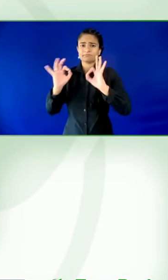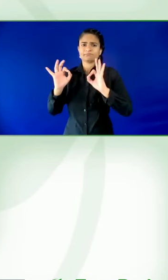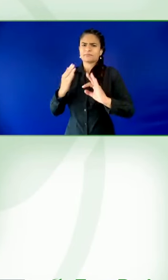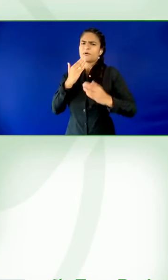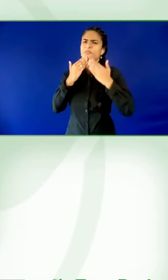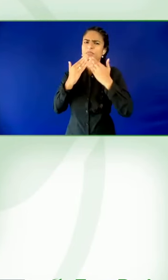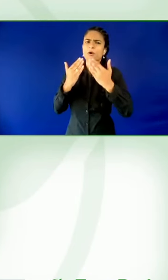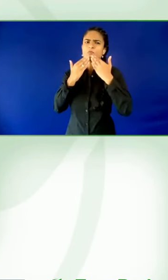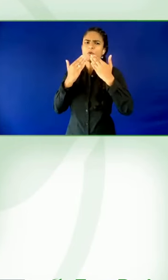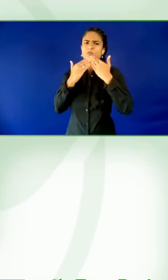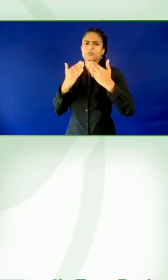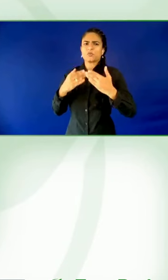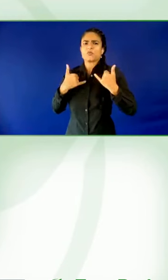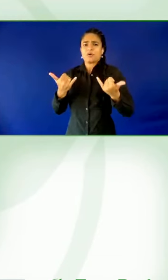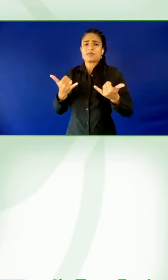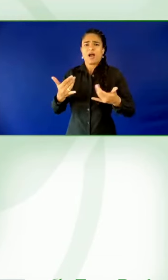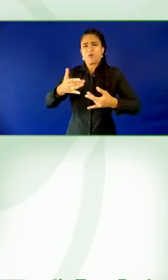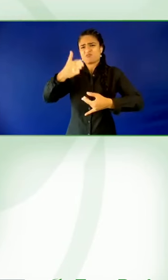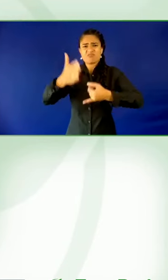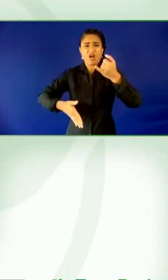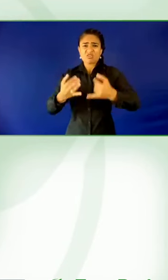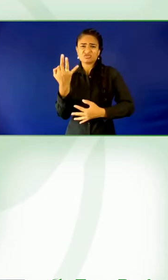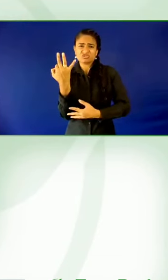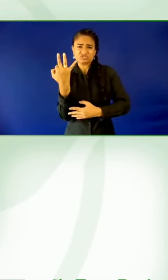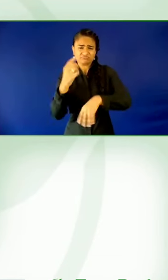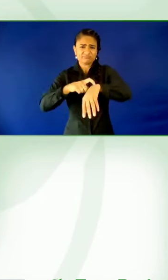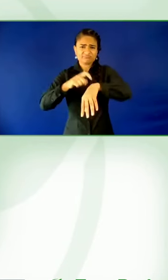Thanks, Catherine. So Jonathan Hassel, UK.